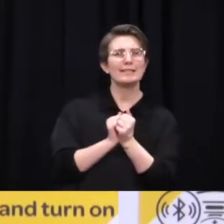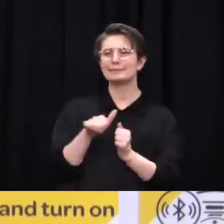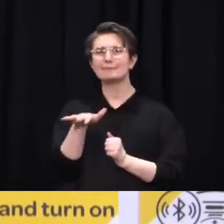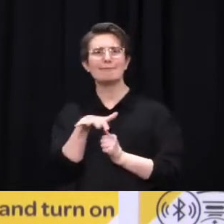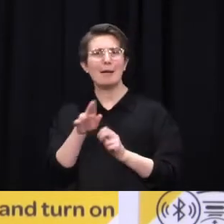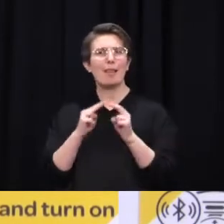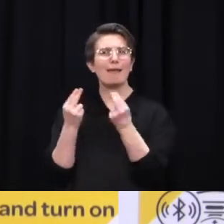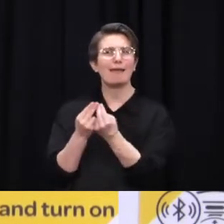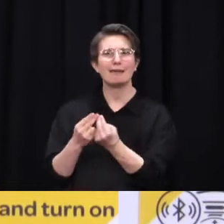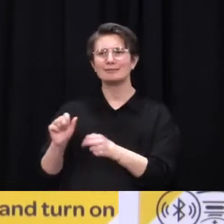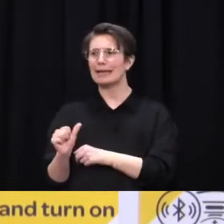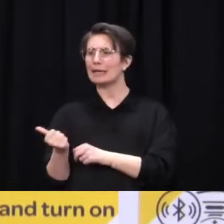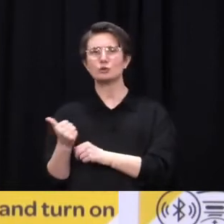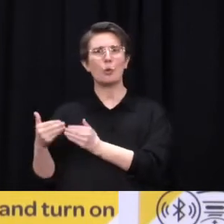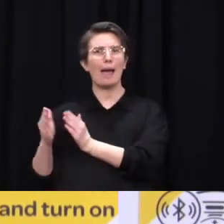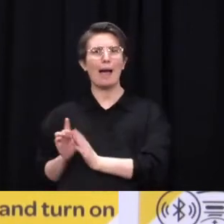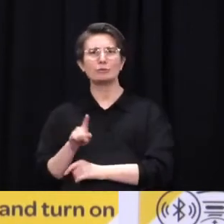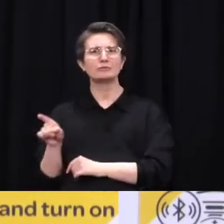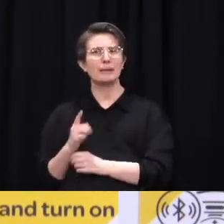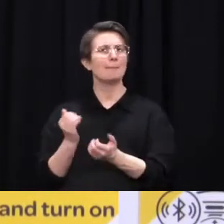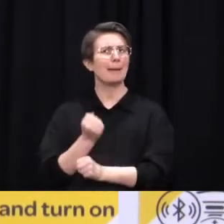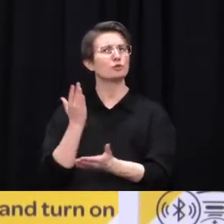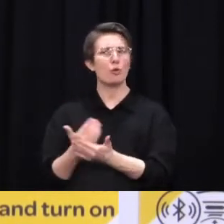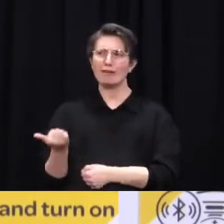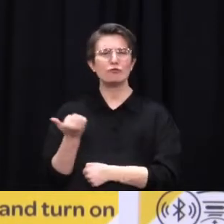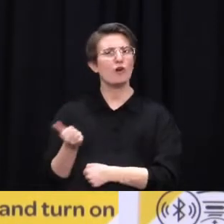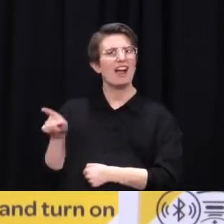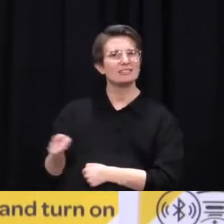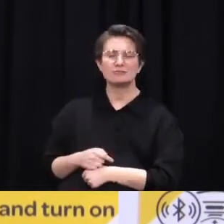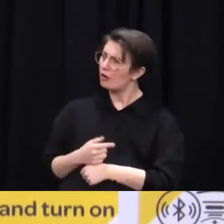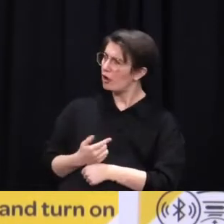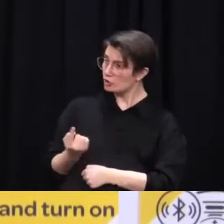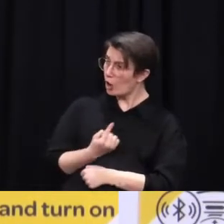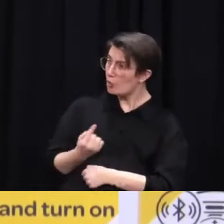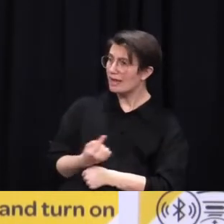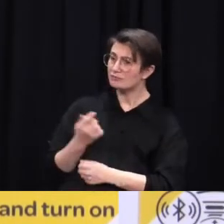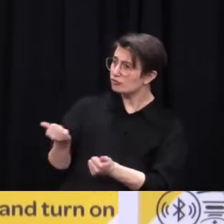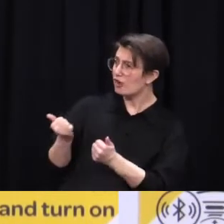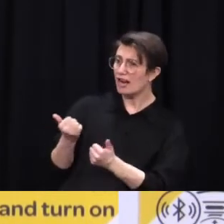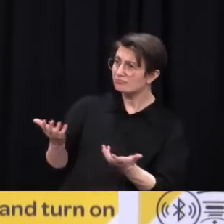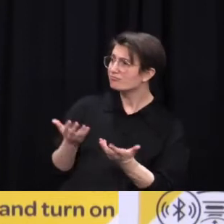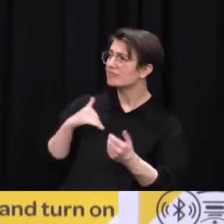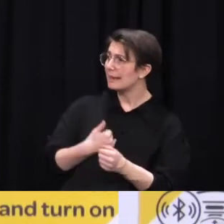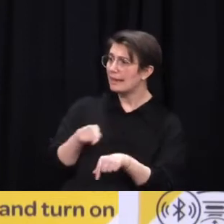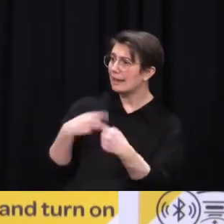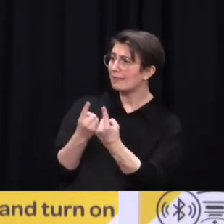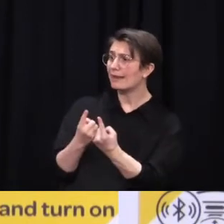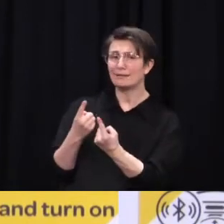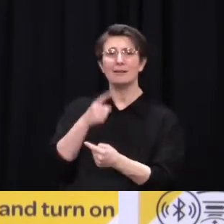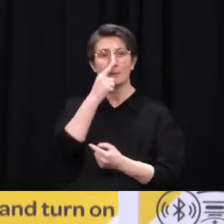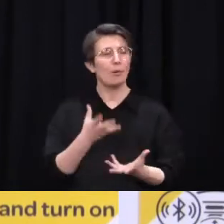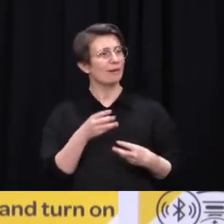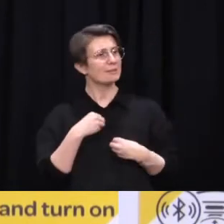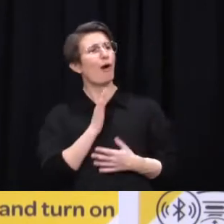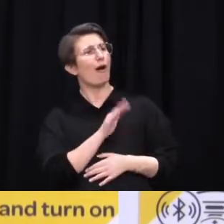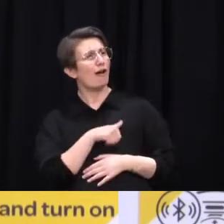a text, give them a call, do check up on them. Hearing a familiar voice or just listening can help people to feel connected and cared for.